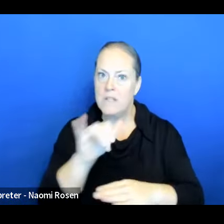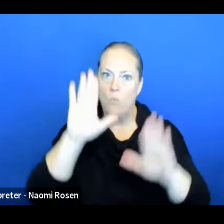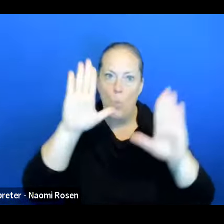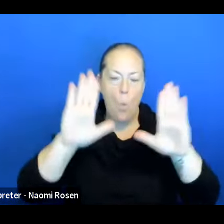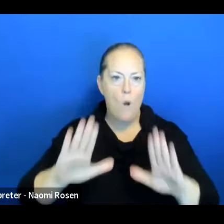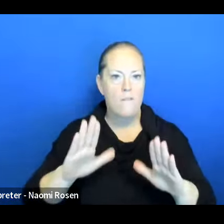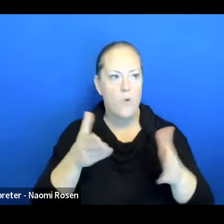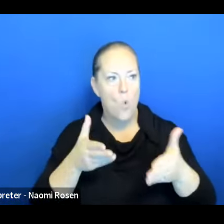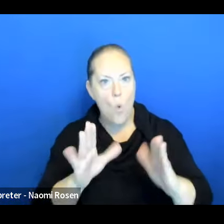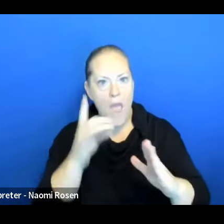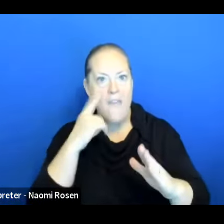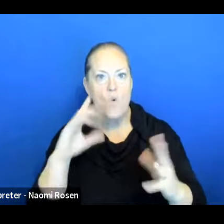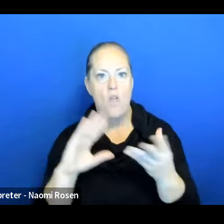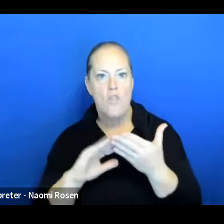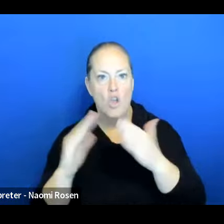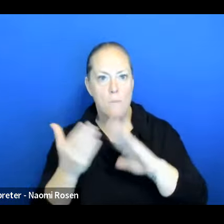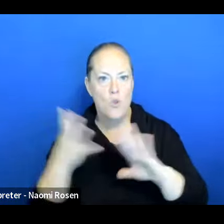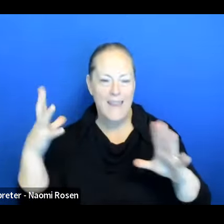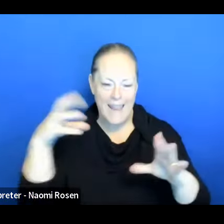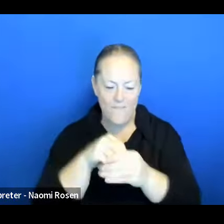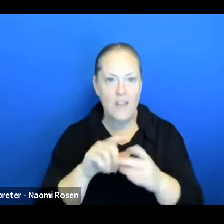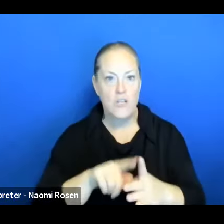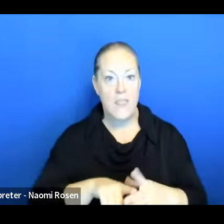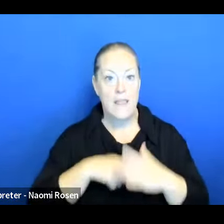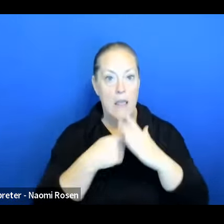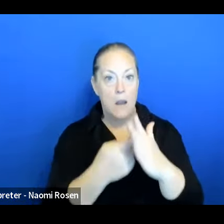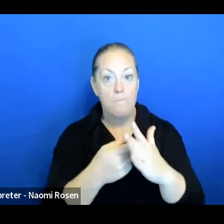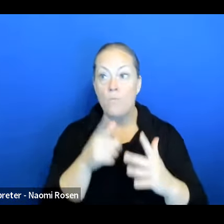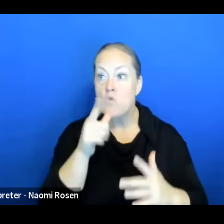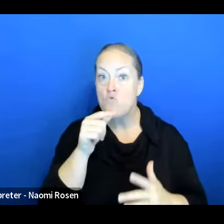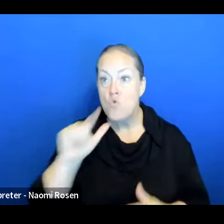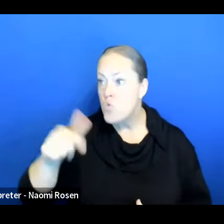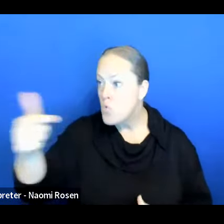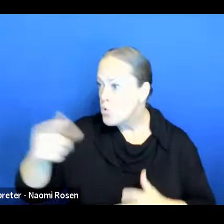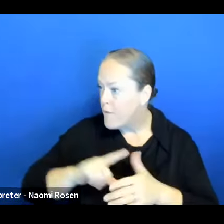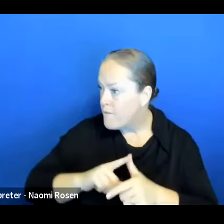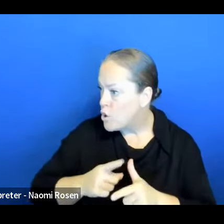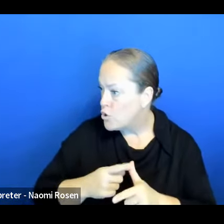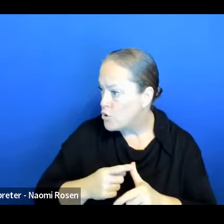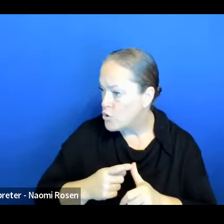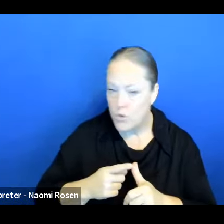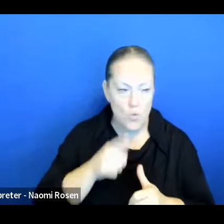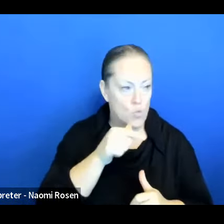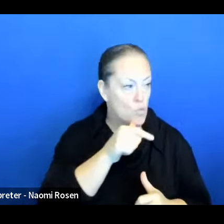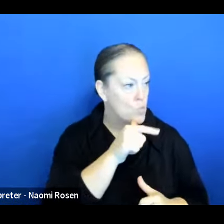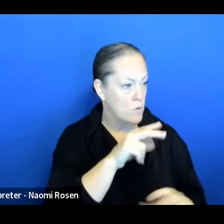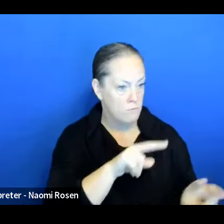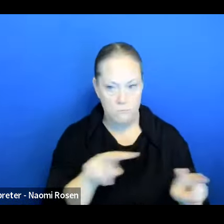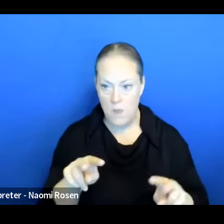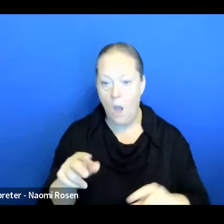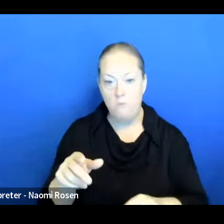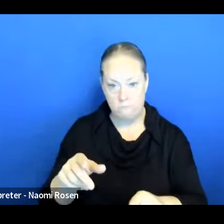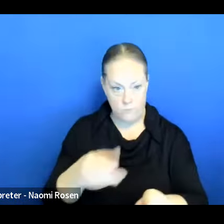engaged at the beginning. Okay. Who's first put the question? All right, right here behind you, Deidre.